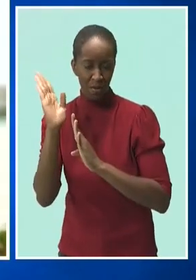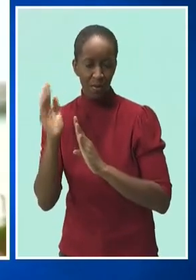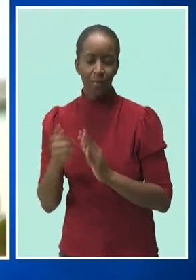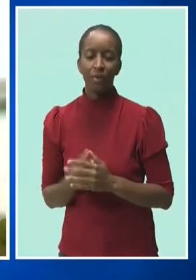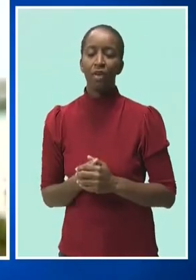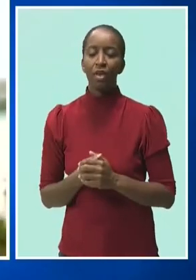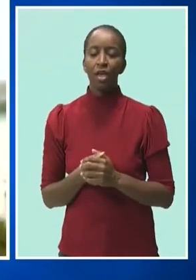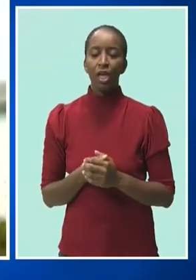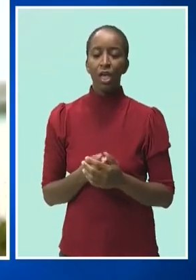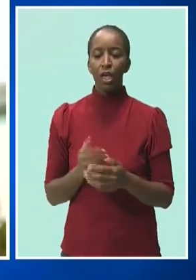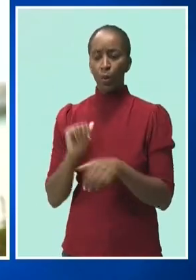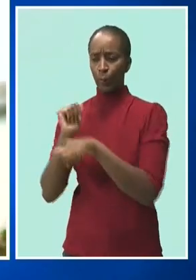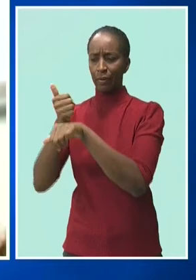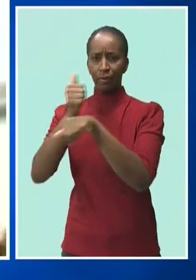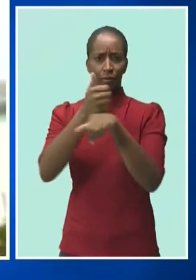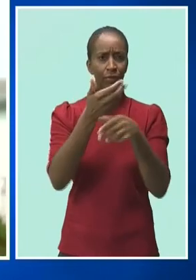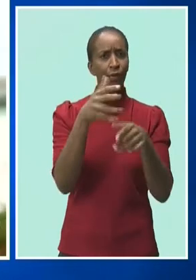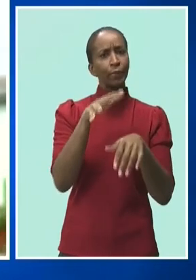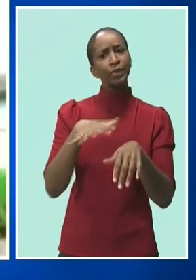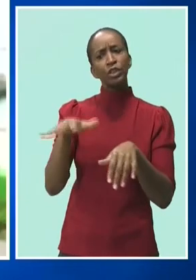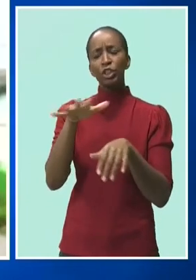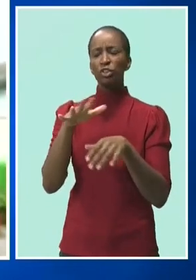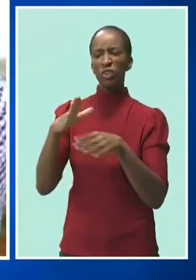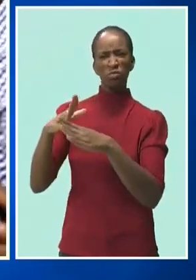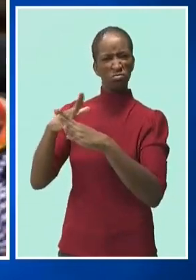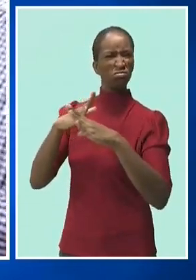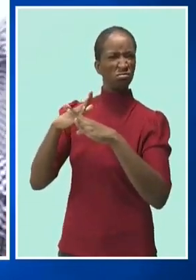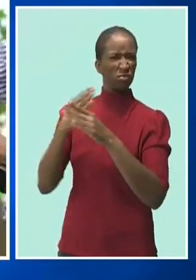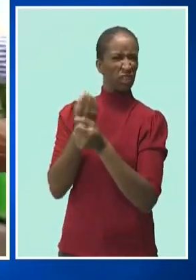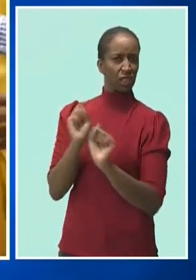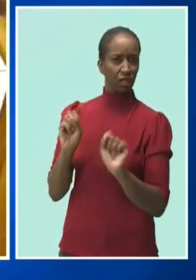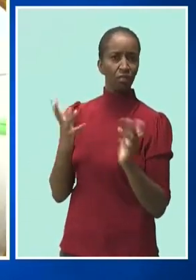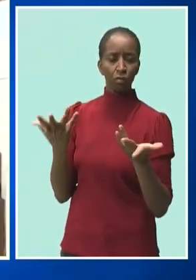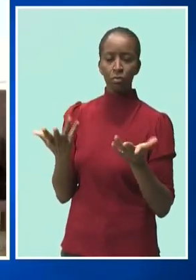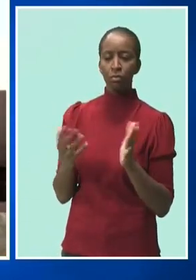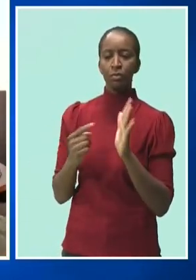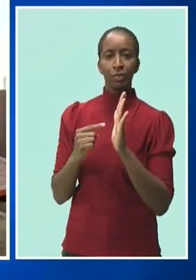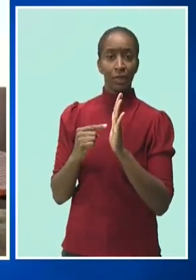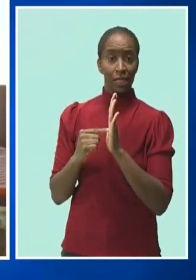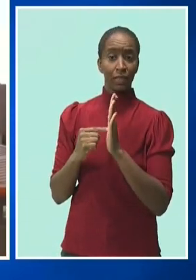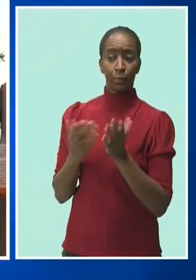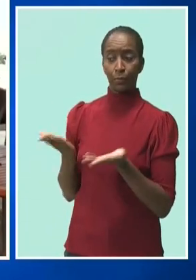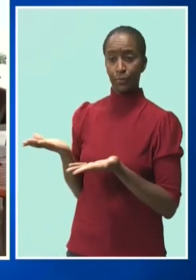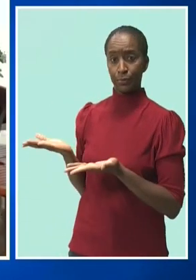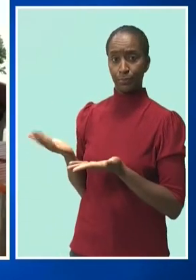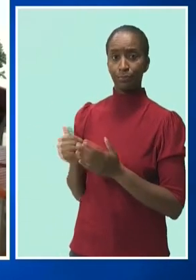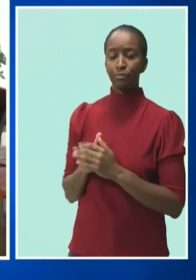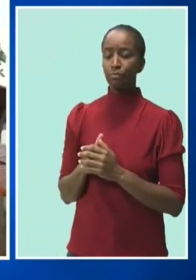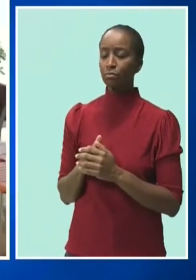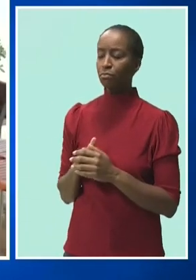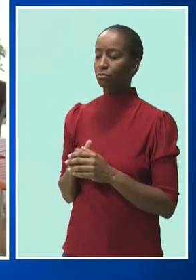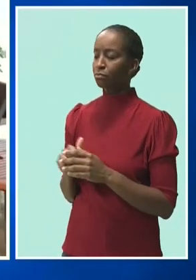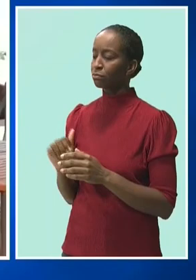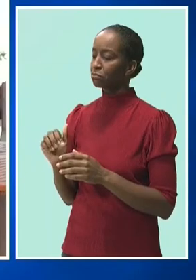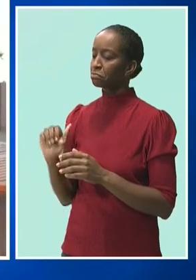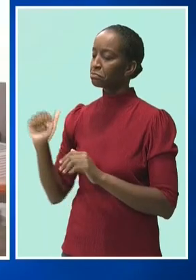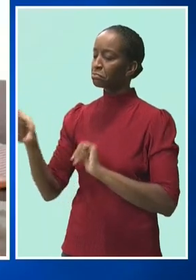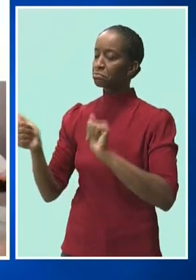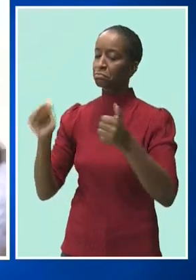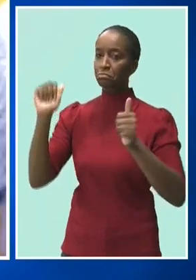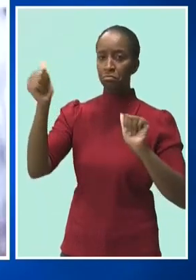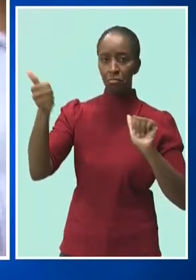was we created like safe spaces. So we created these four cabanas. We're going to have maximum of five persons in each cabana.